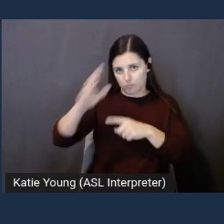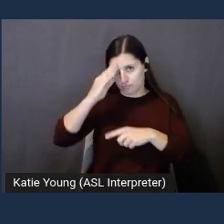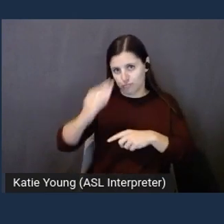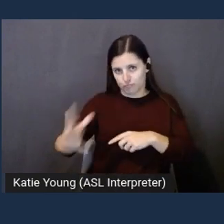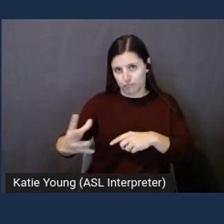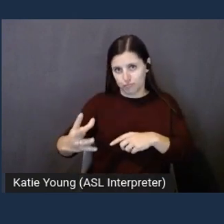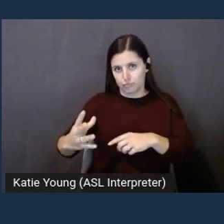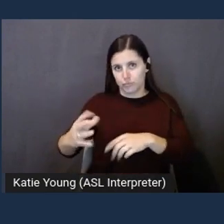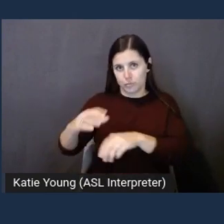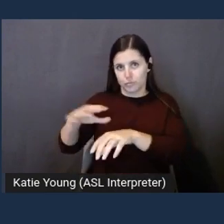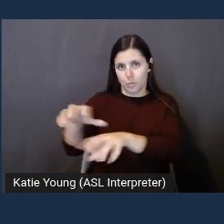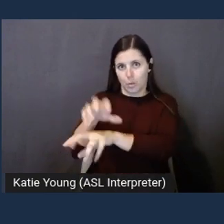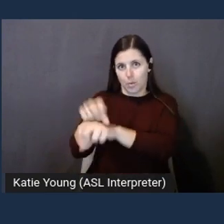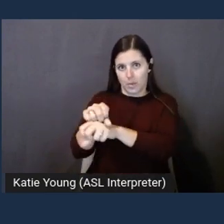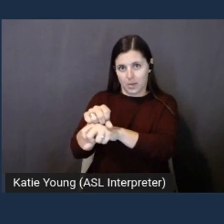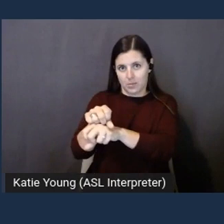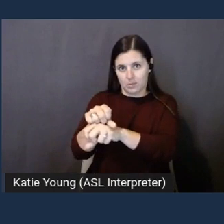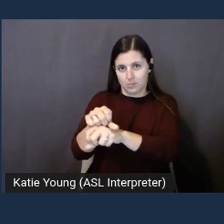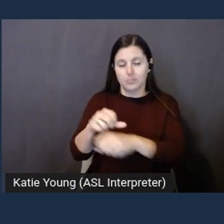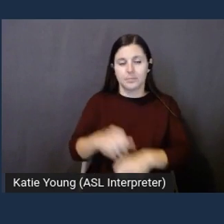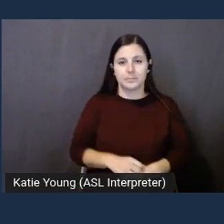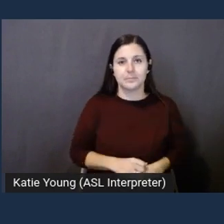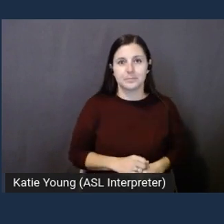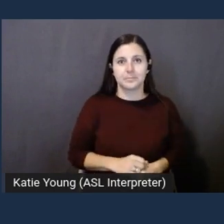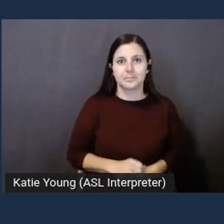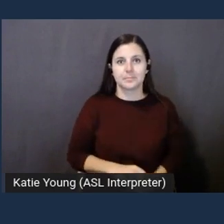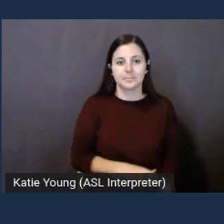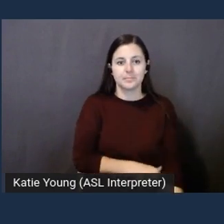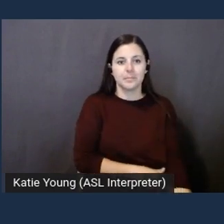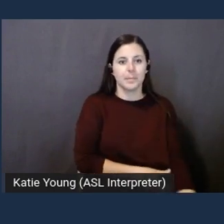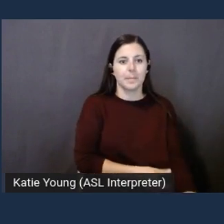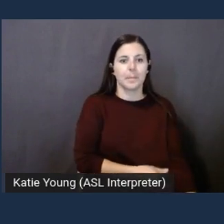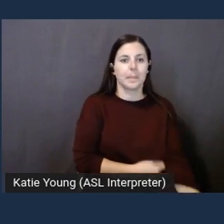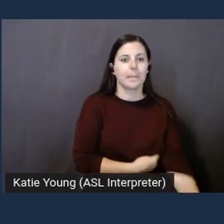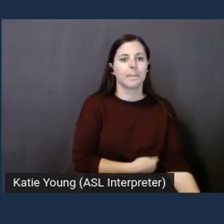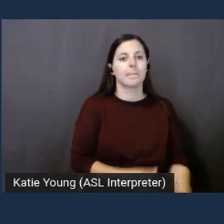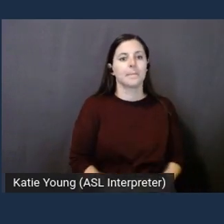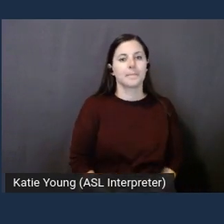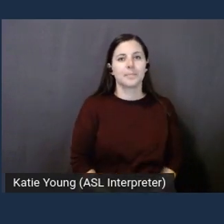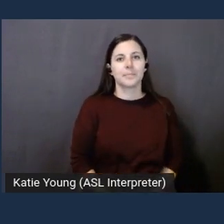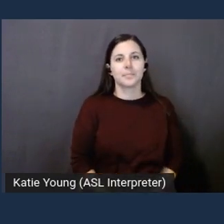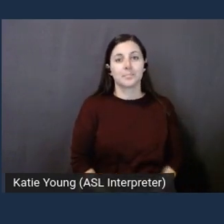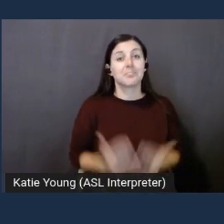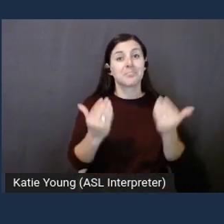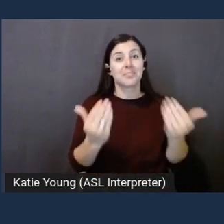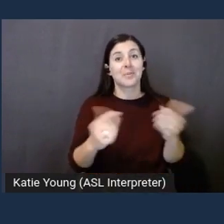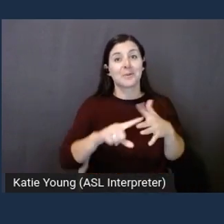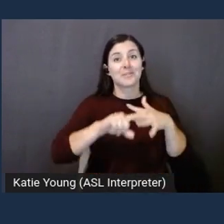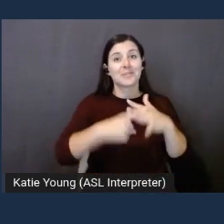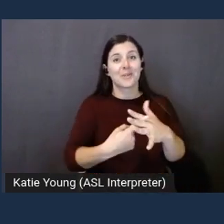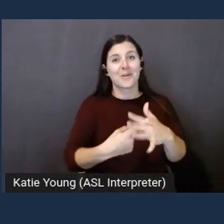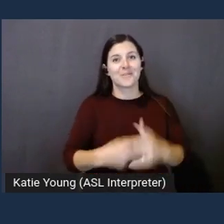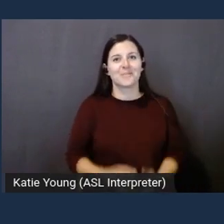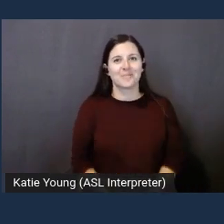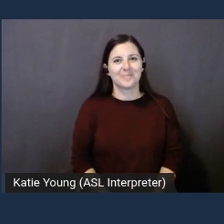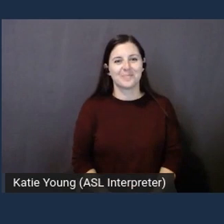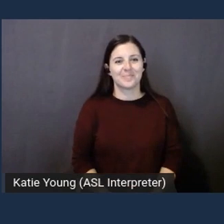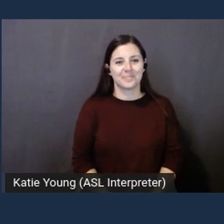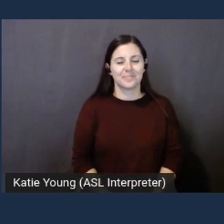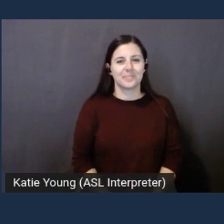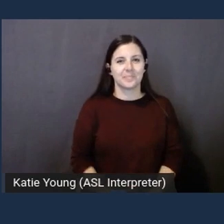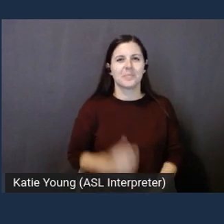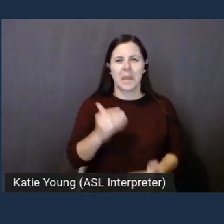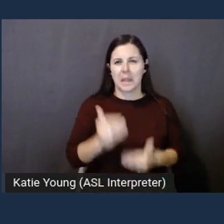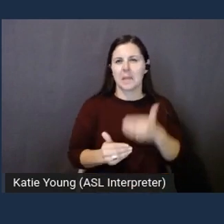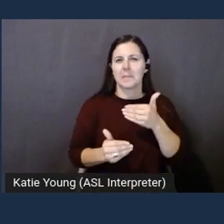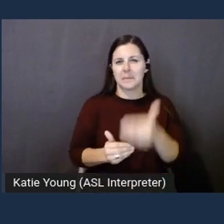receive reminder regarding the upcoming reservation. So let's get started. We will go through the steps